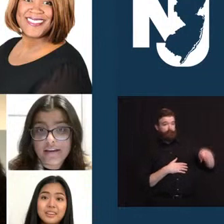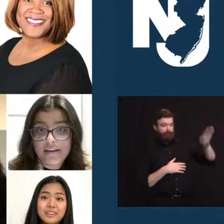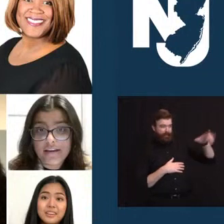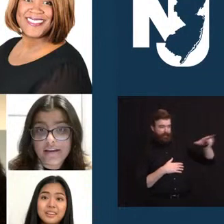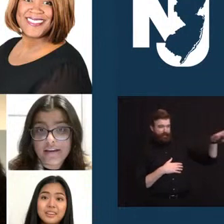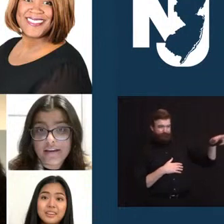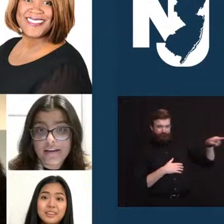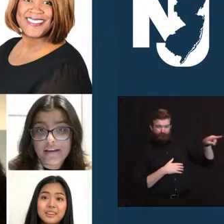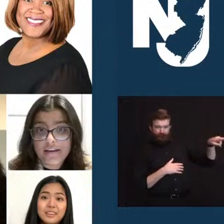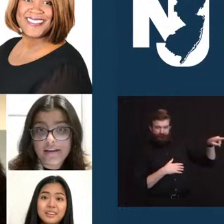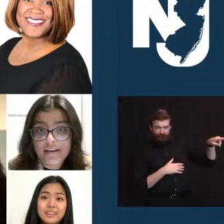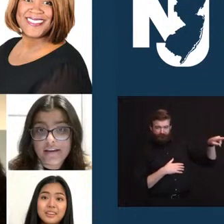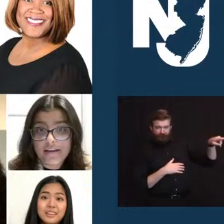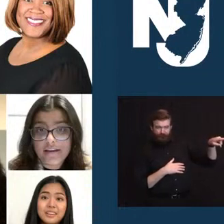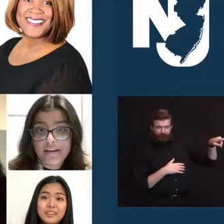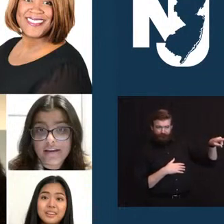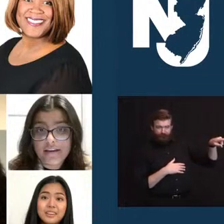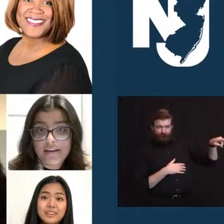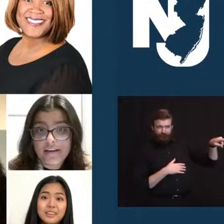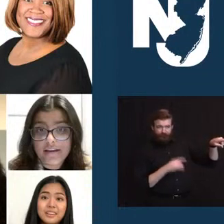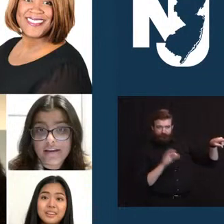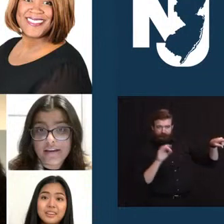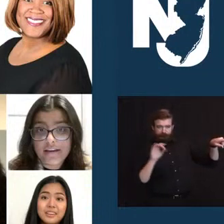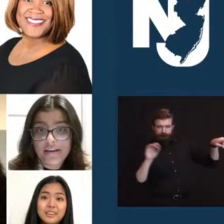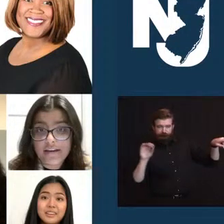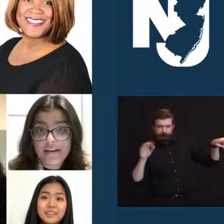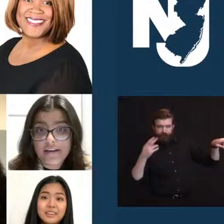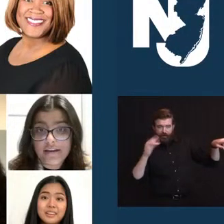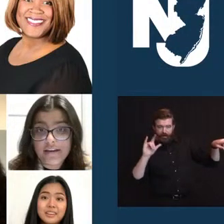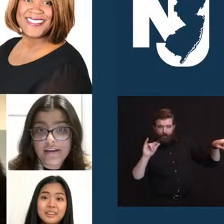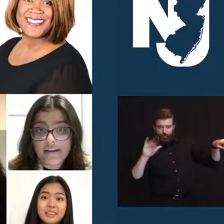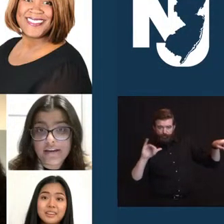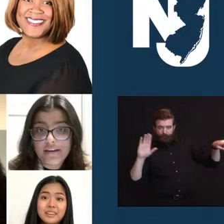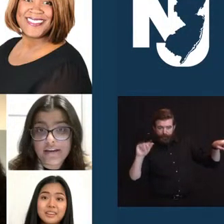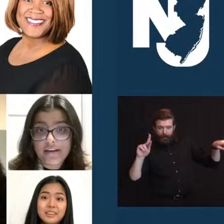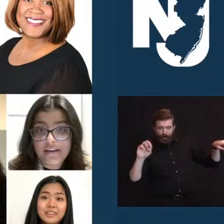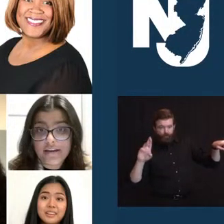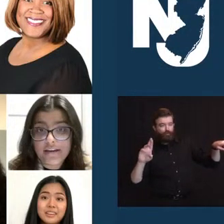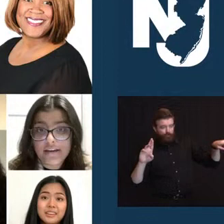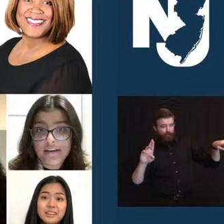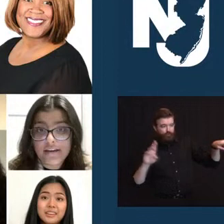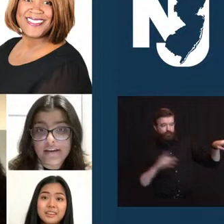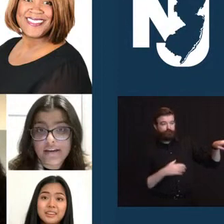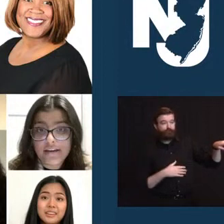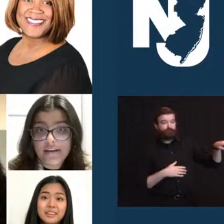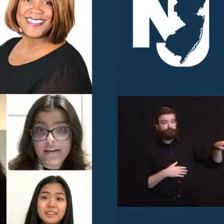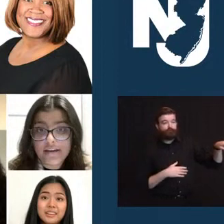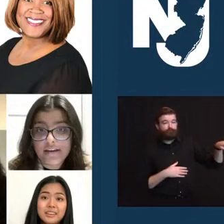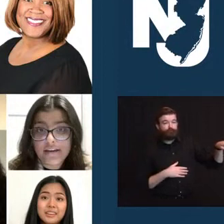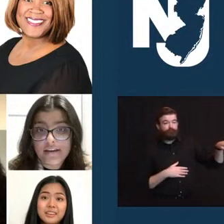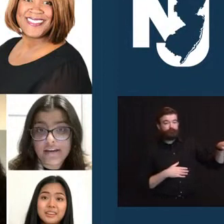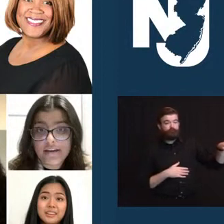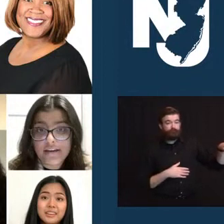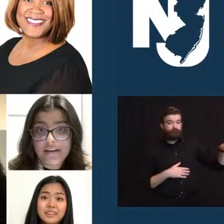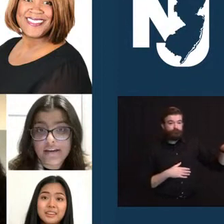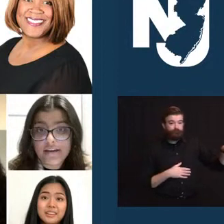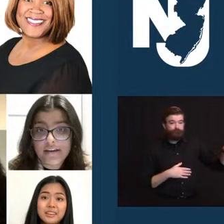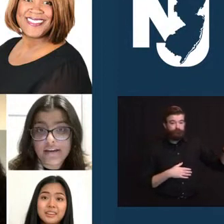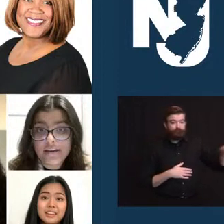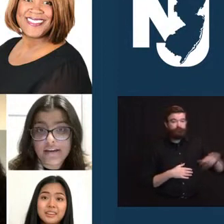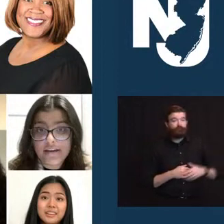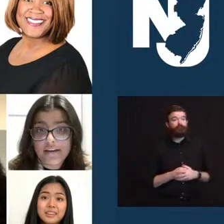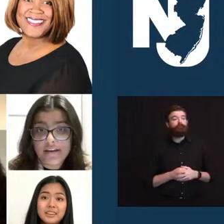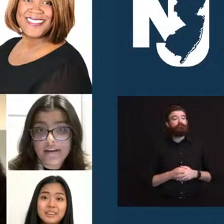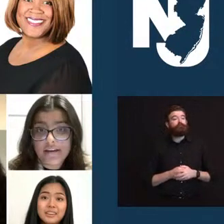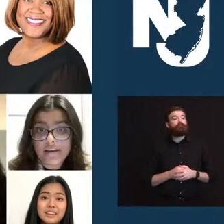Joy Jenkins on the upper right. Westrick Music Academy, which is quite renowned, has been providing a supportive, inclusive,